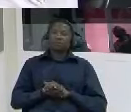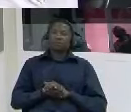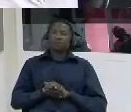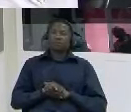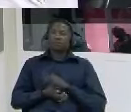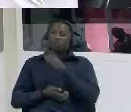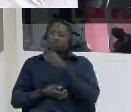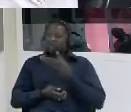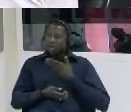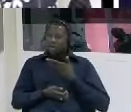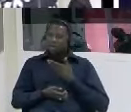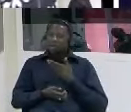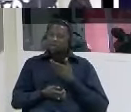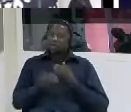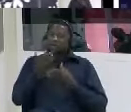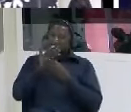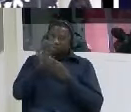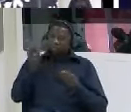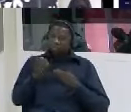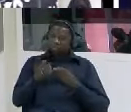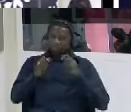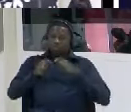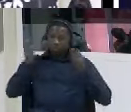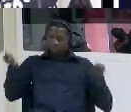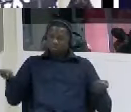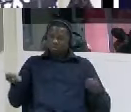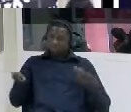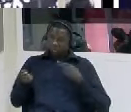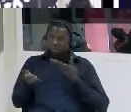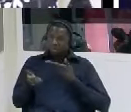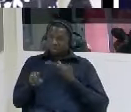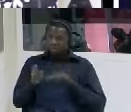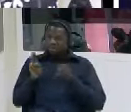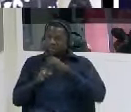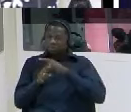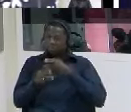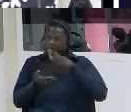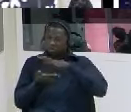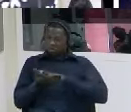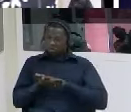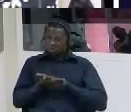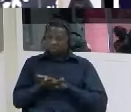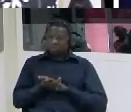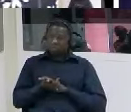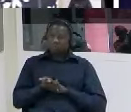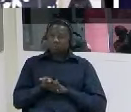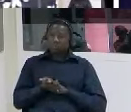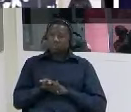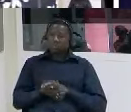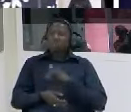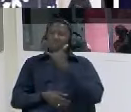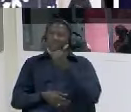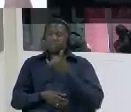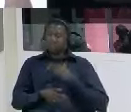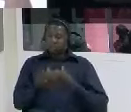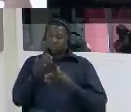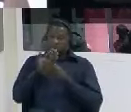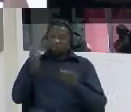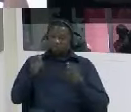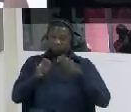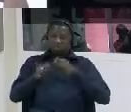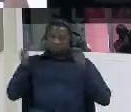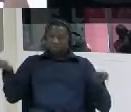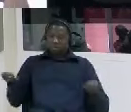do you have a copy of the newspaper that it was reported on yes a copy of the newspaper is there